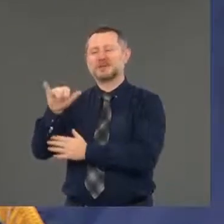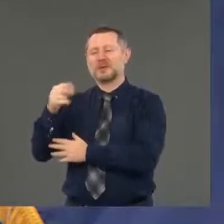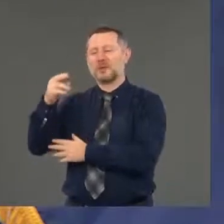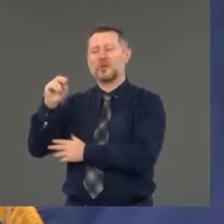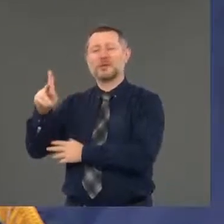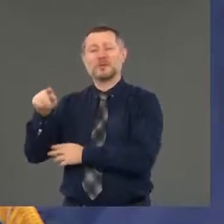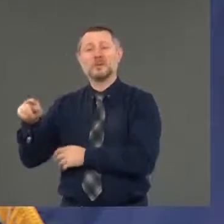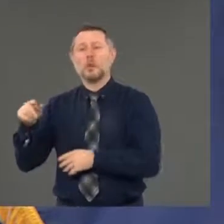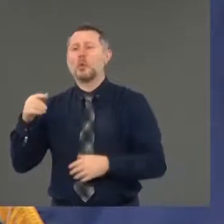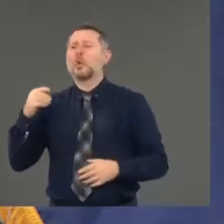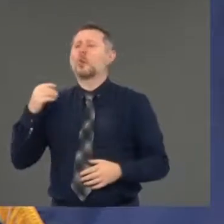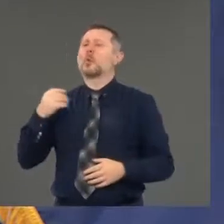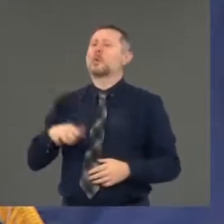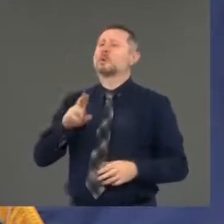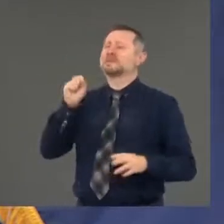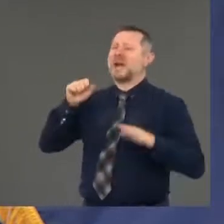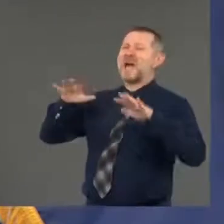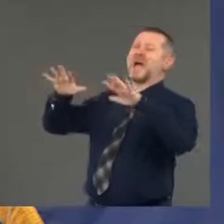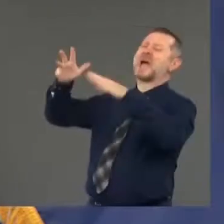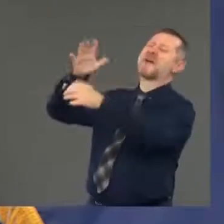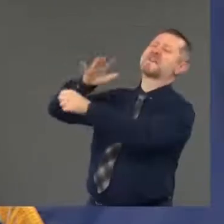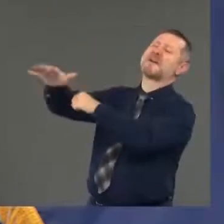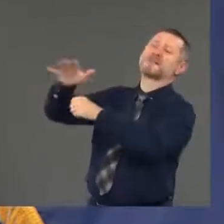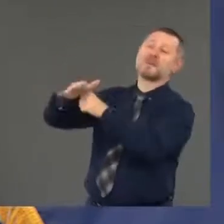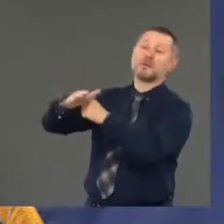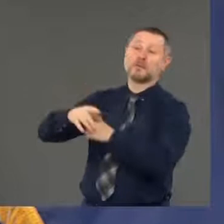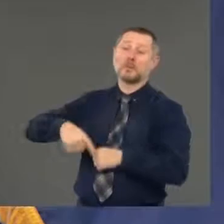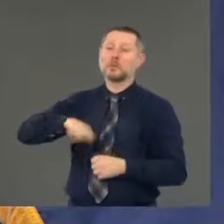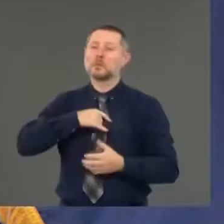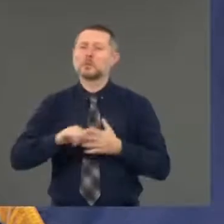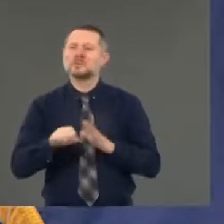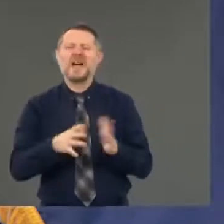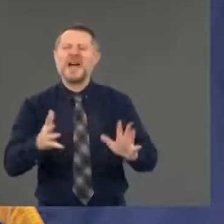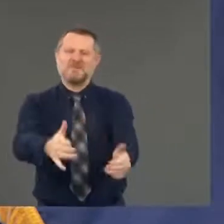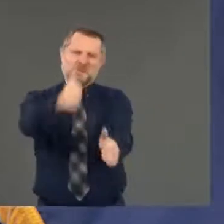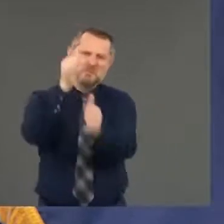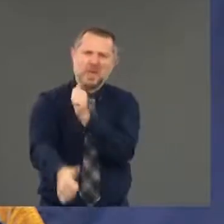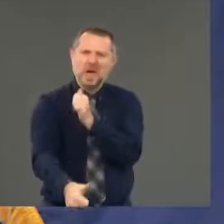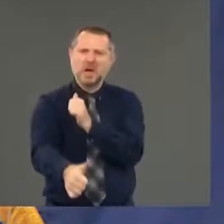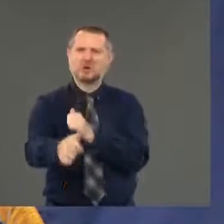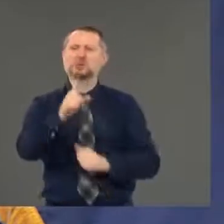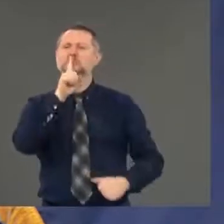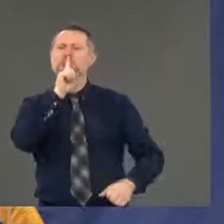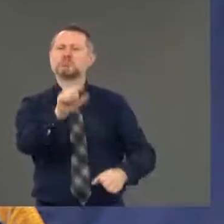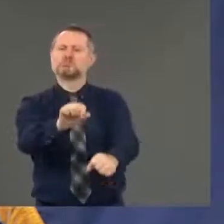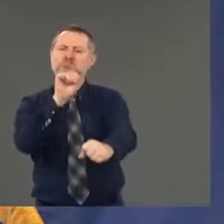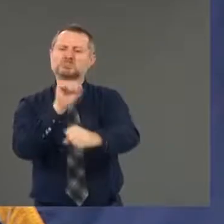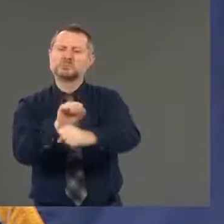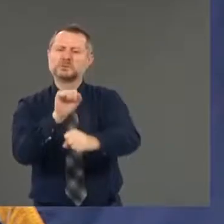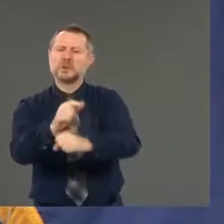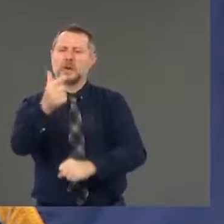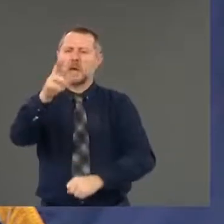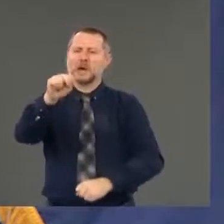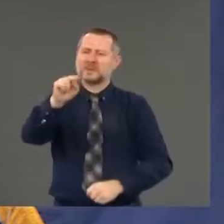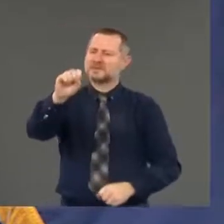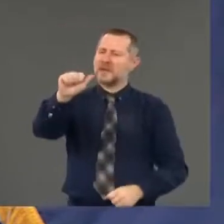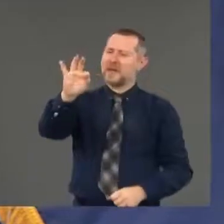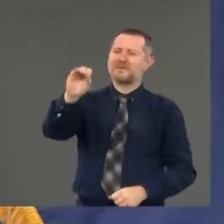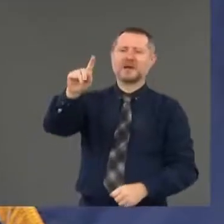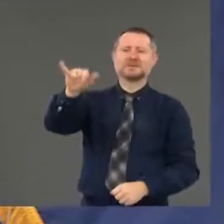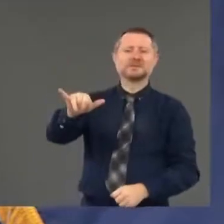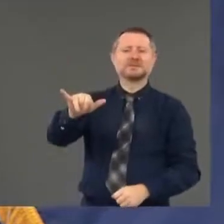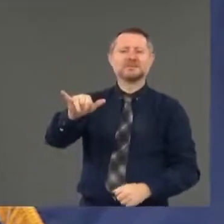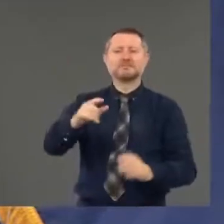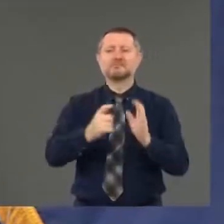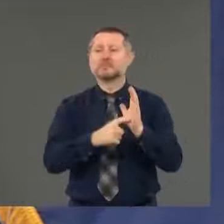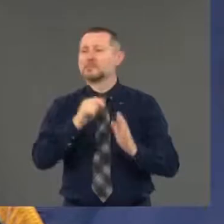enough is enough, we passed real gun safety reform. Not a press release. It was real, smart,